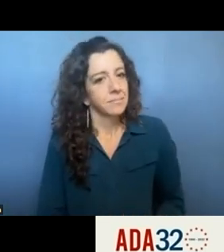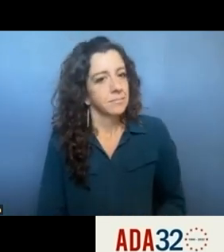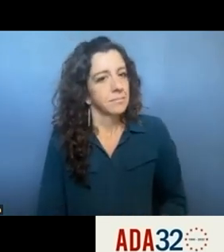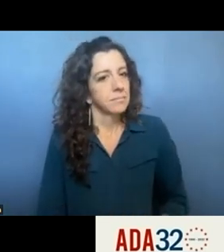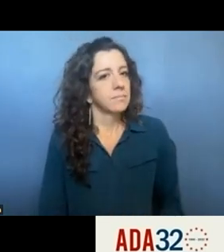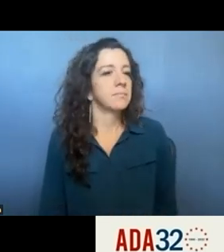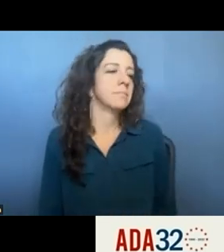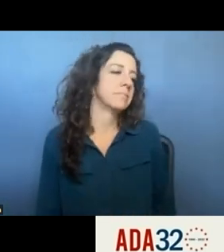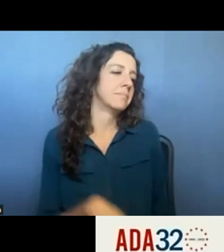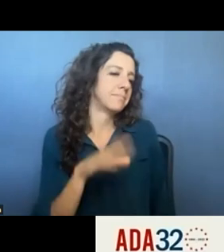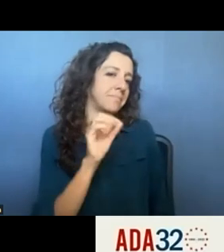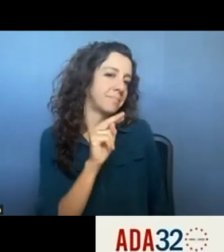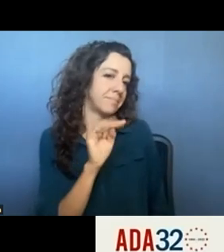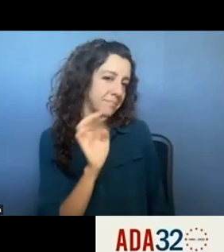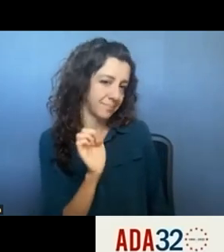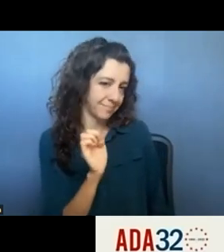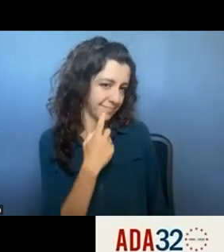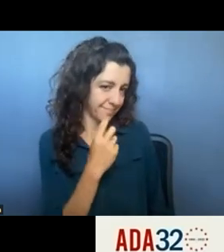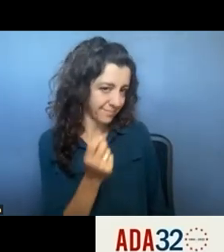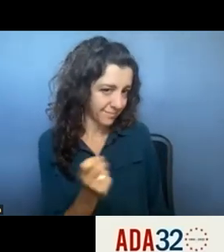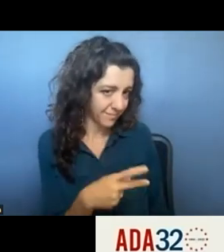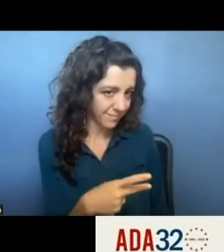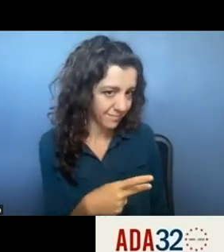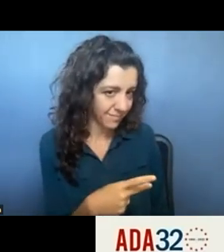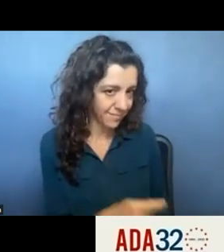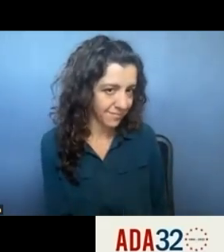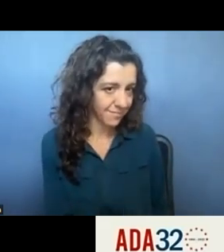great let's go to um